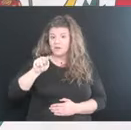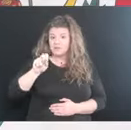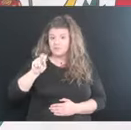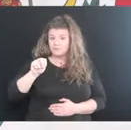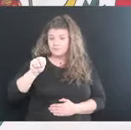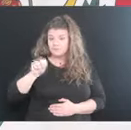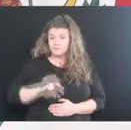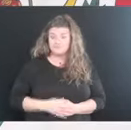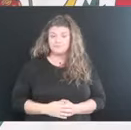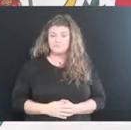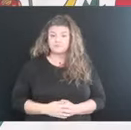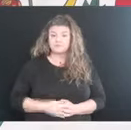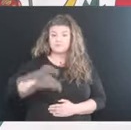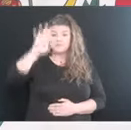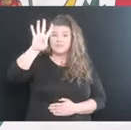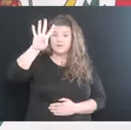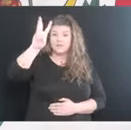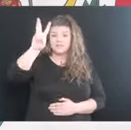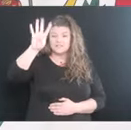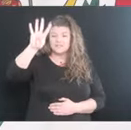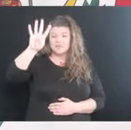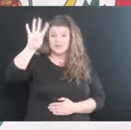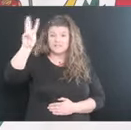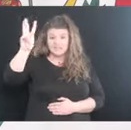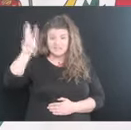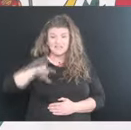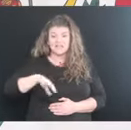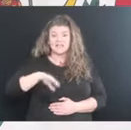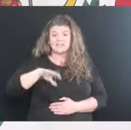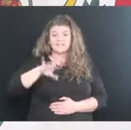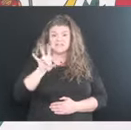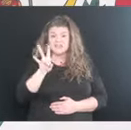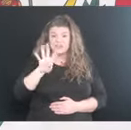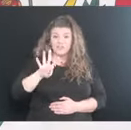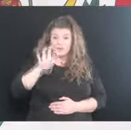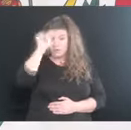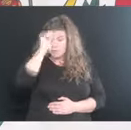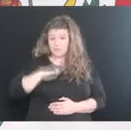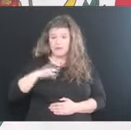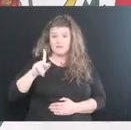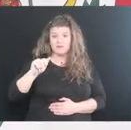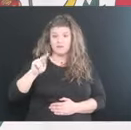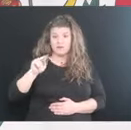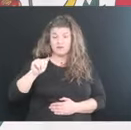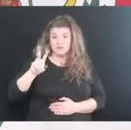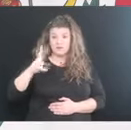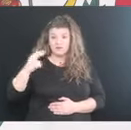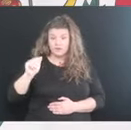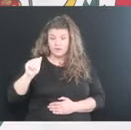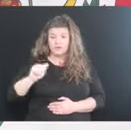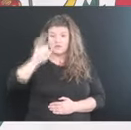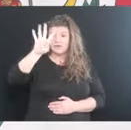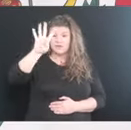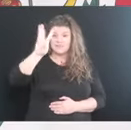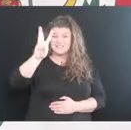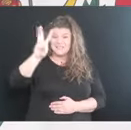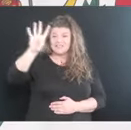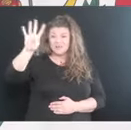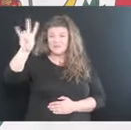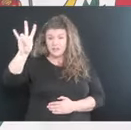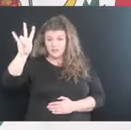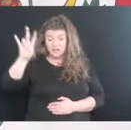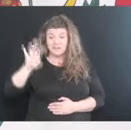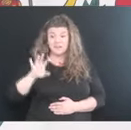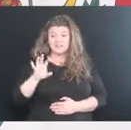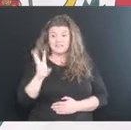the 4640th death of a 74-year-old male from Kanawha County, the 4647th